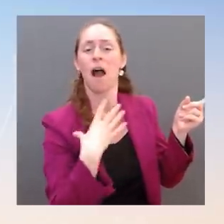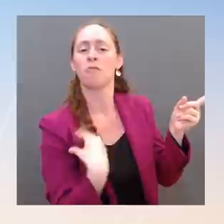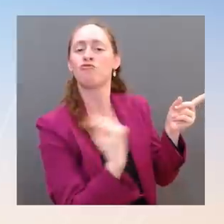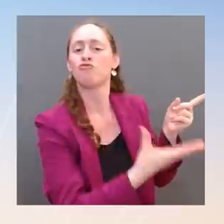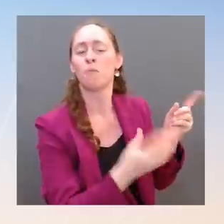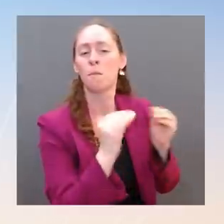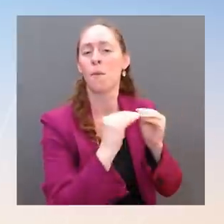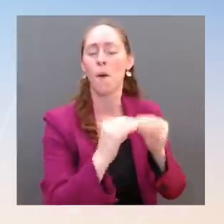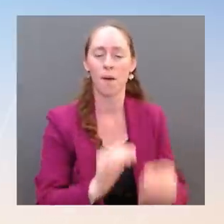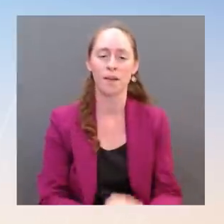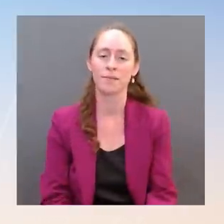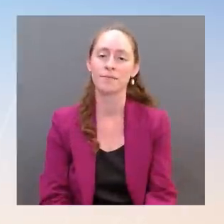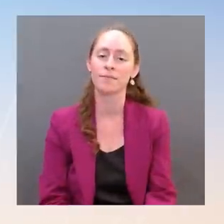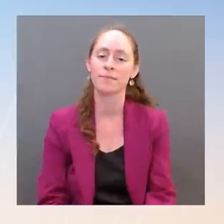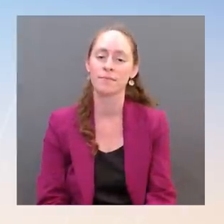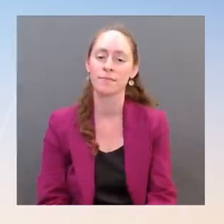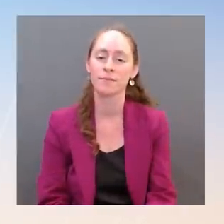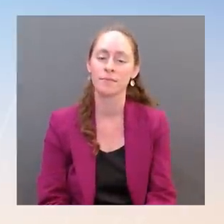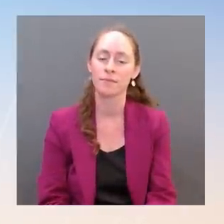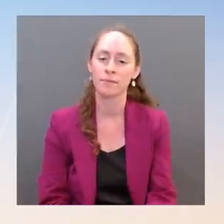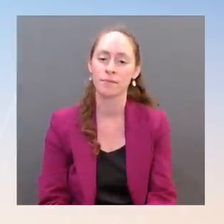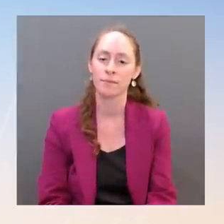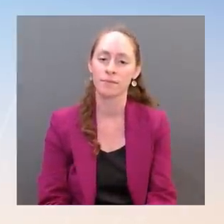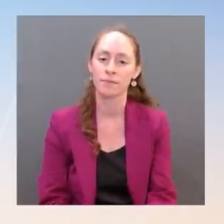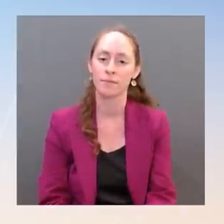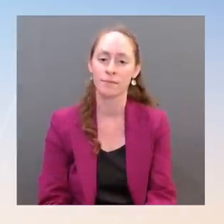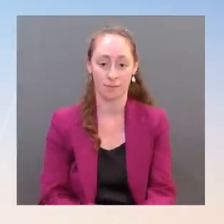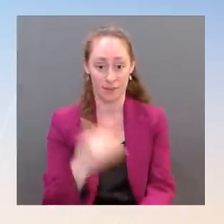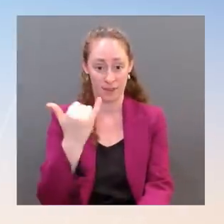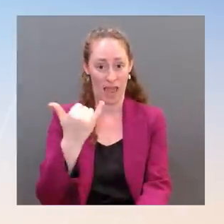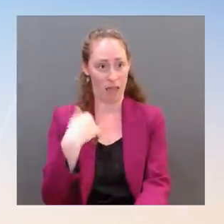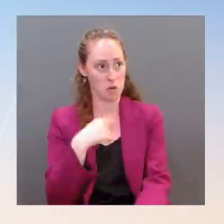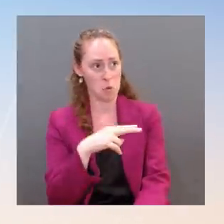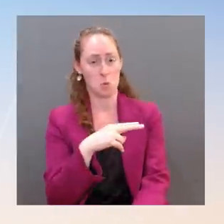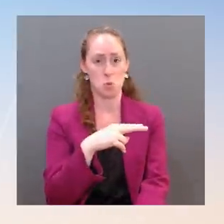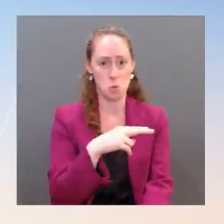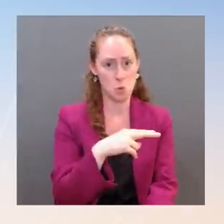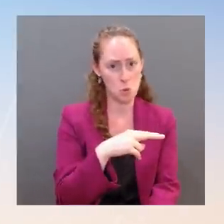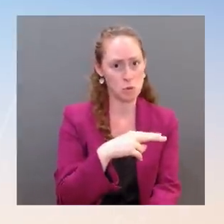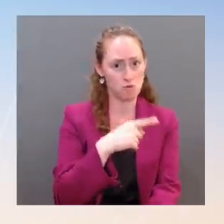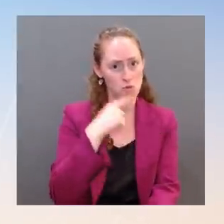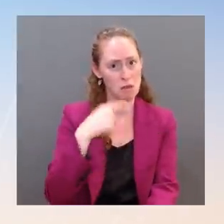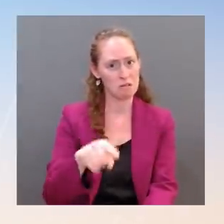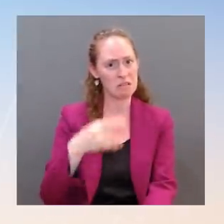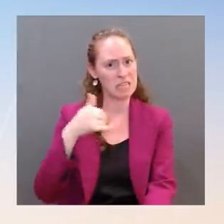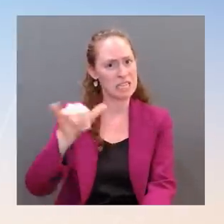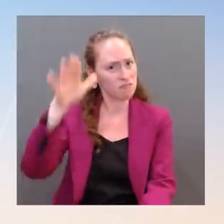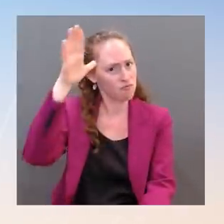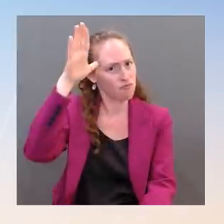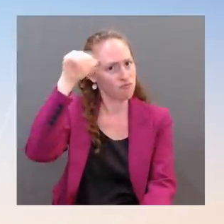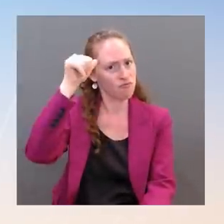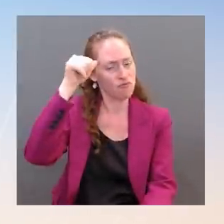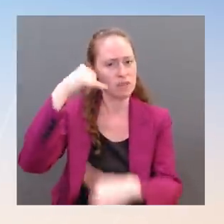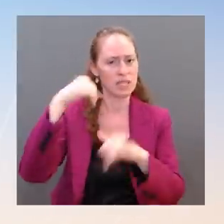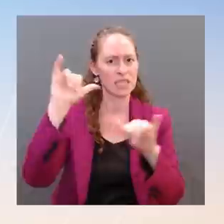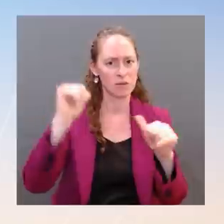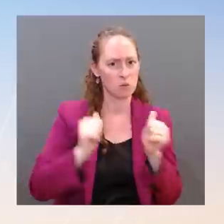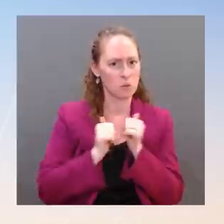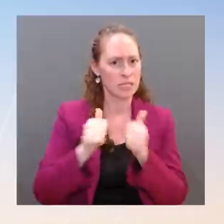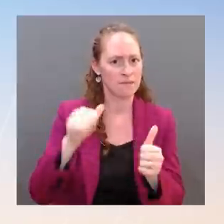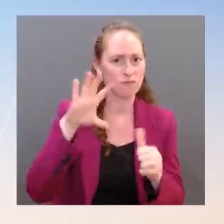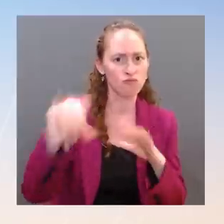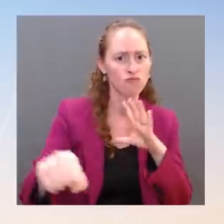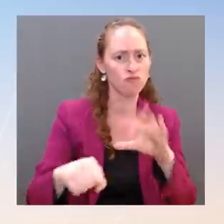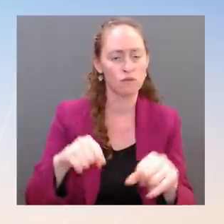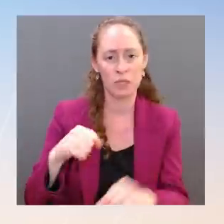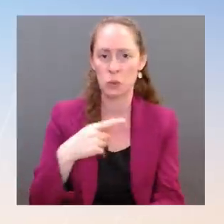reinforced the argument for the kind of defensive alliance that NATO presents and poses. And finally, we have